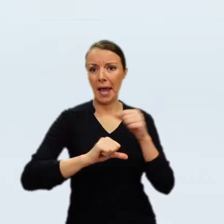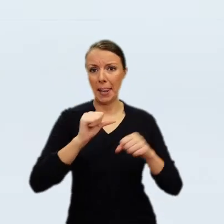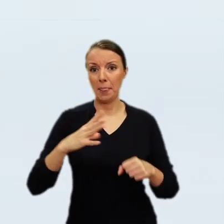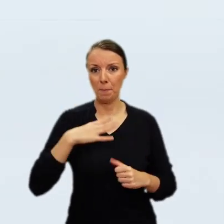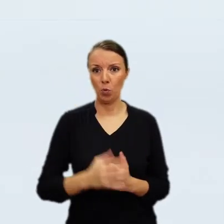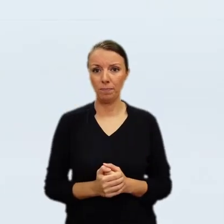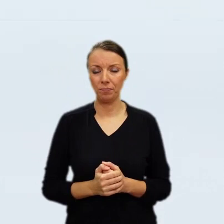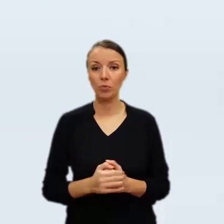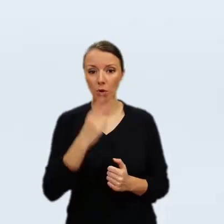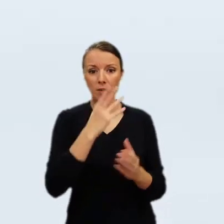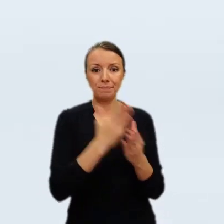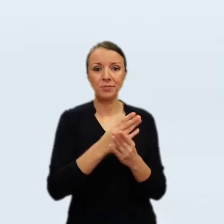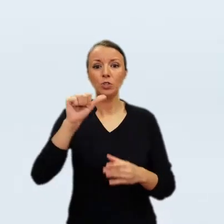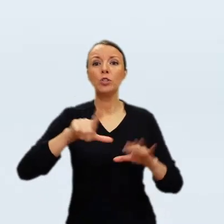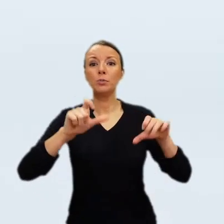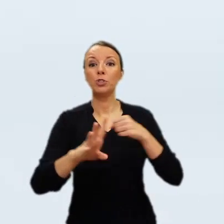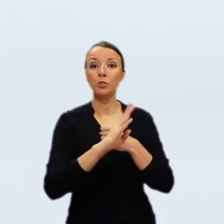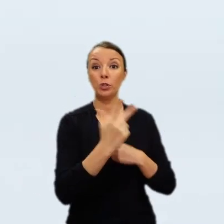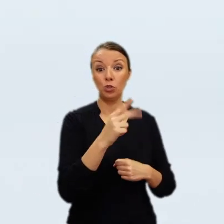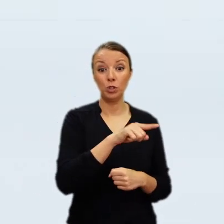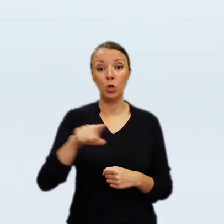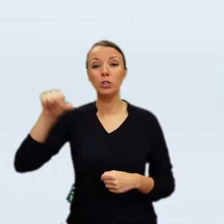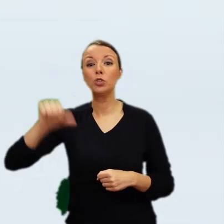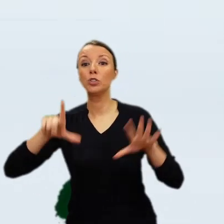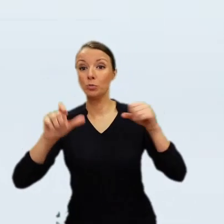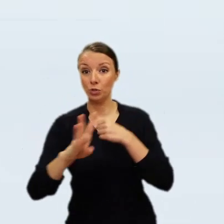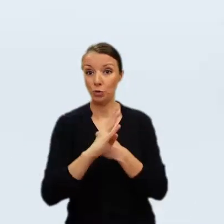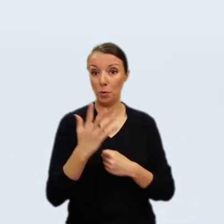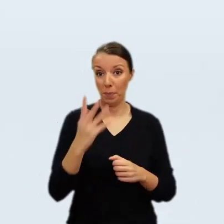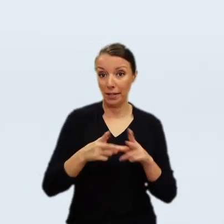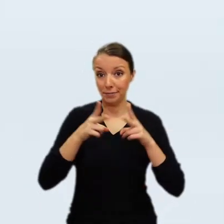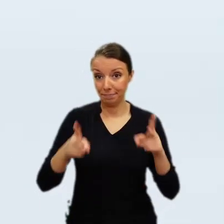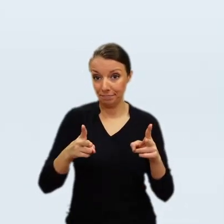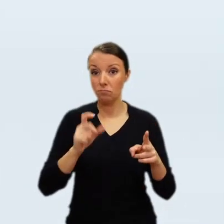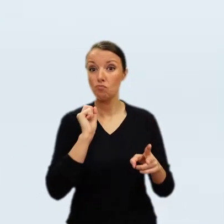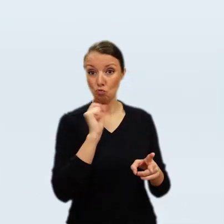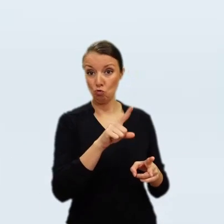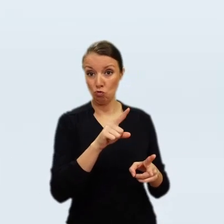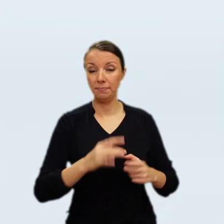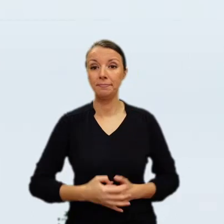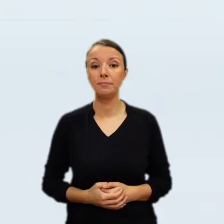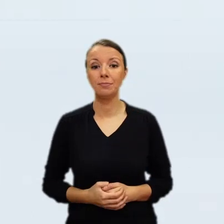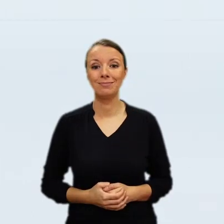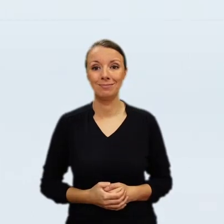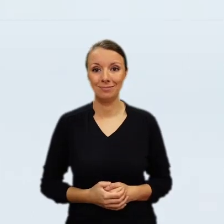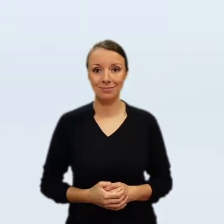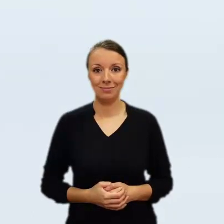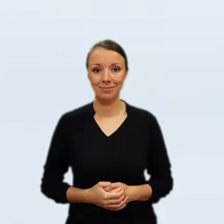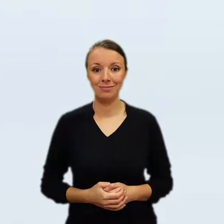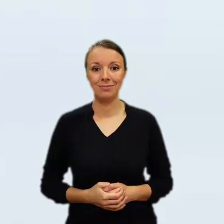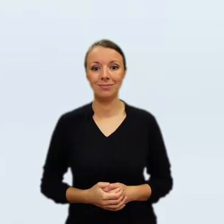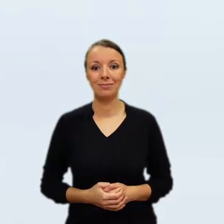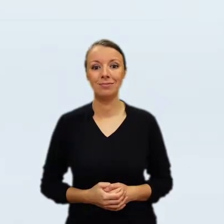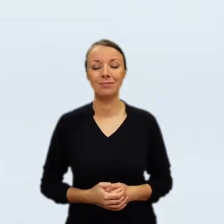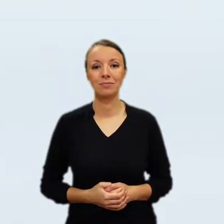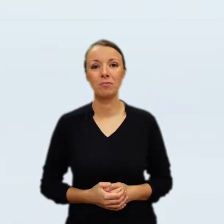Rome, but instead traveled to Grodno, not a great choice compared to Rome, but I should say that, but he didn't really have a choice,